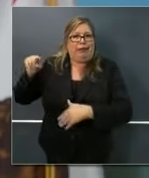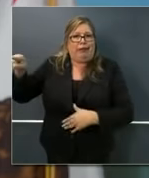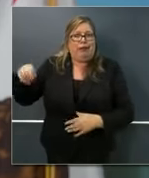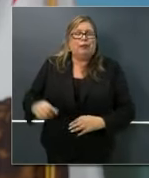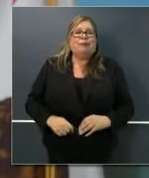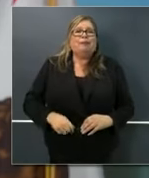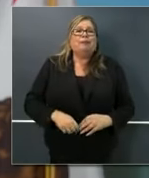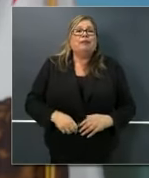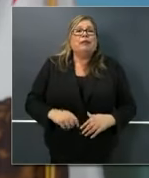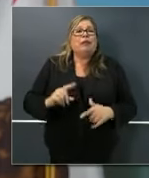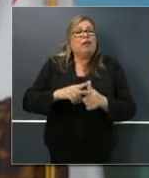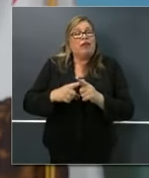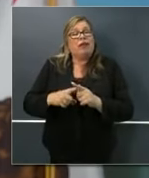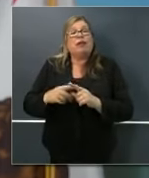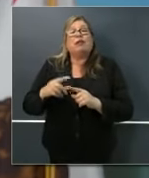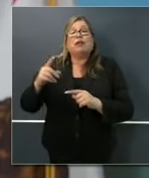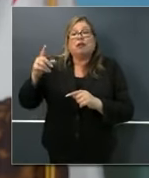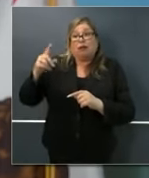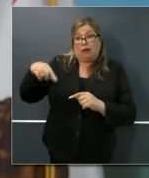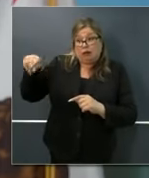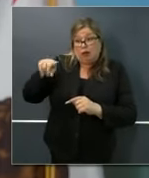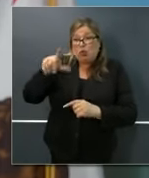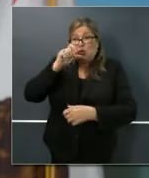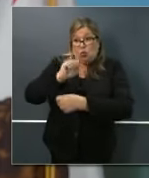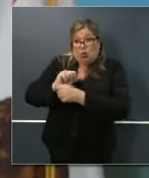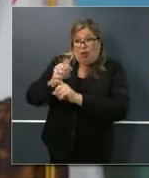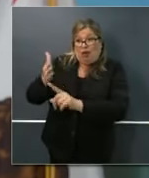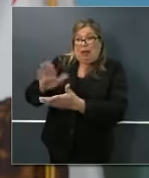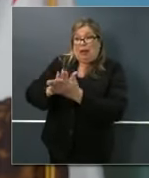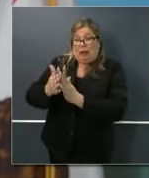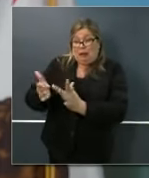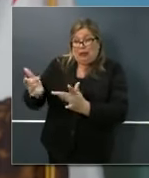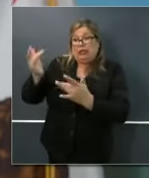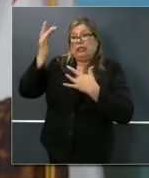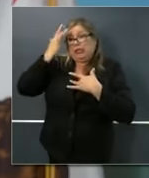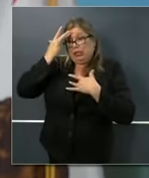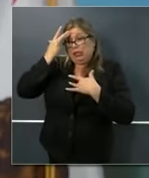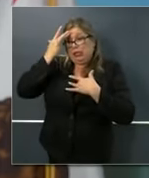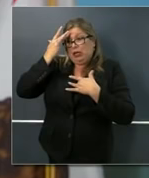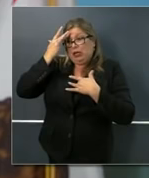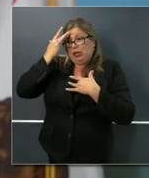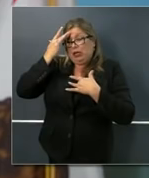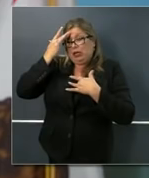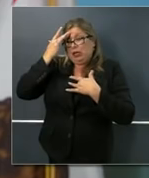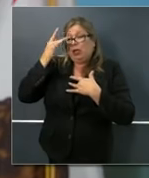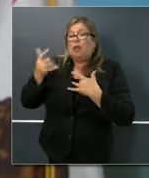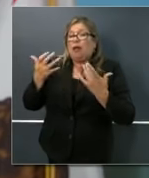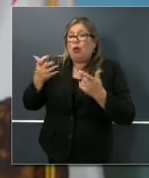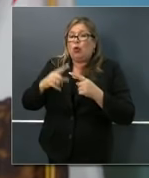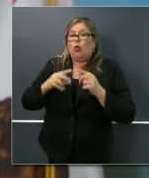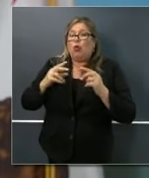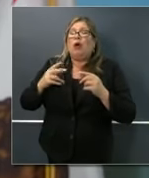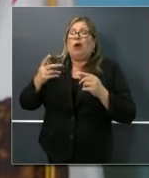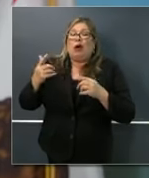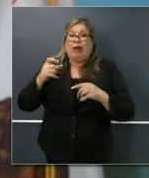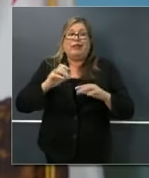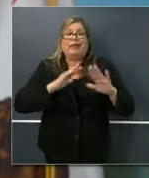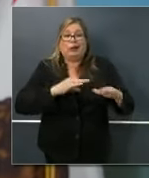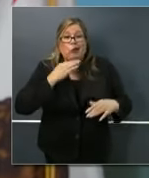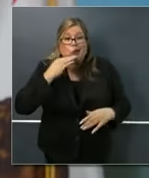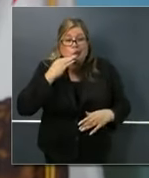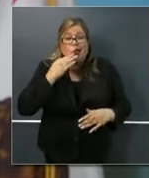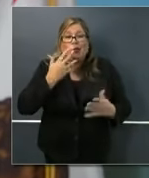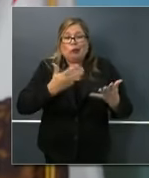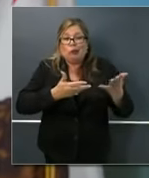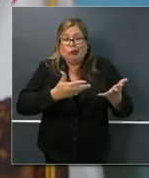employees became ill and had to take off work, they wanted to rush to get back to work because they had to help